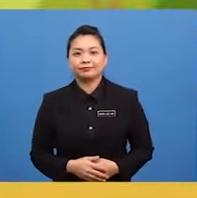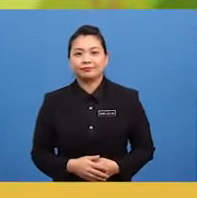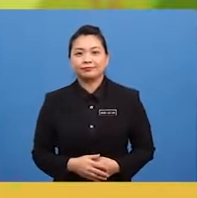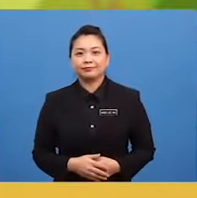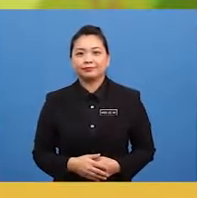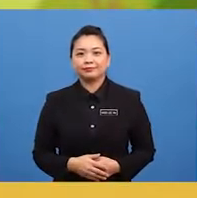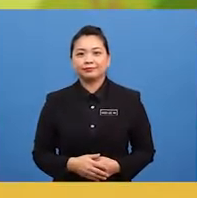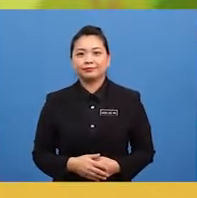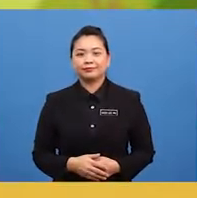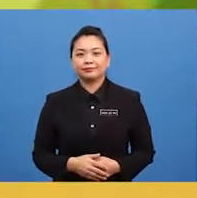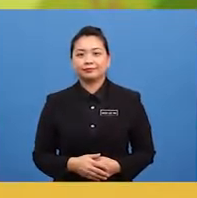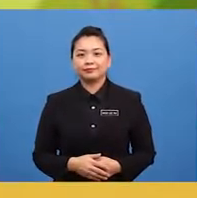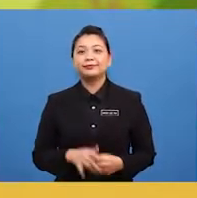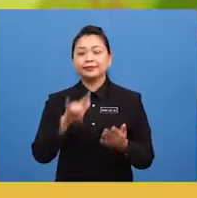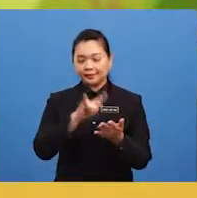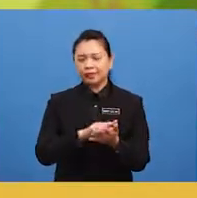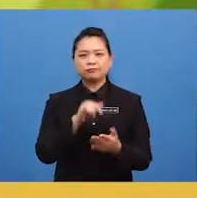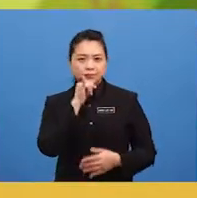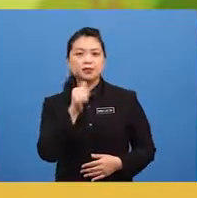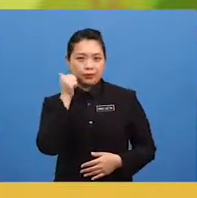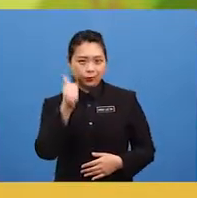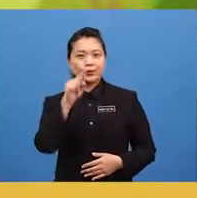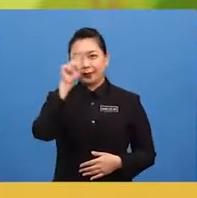That is a good question.